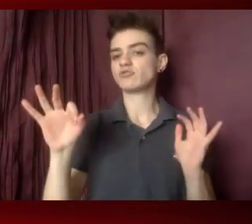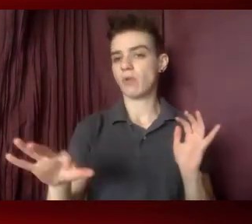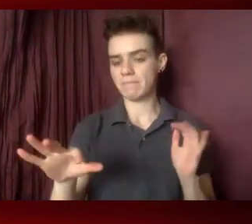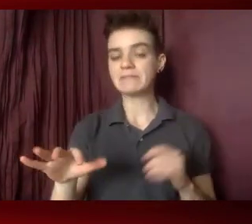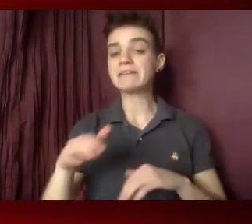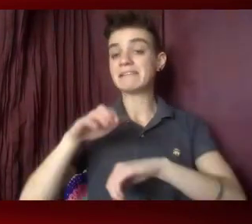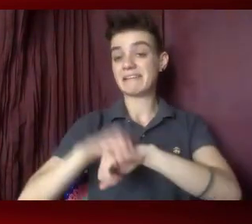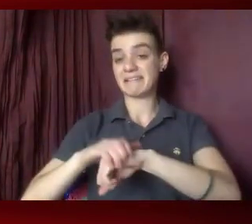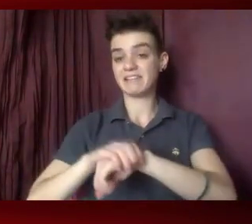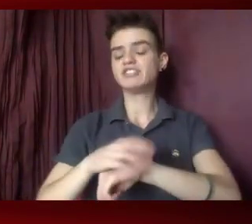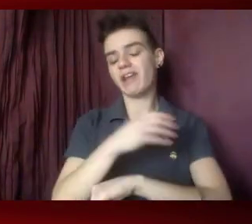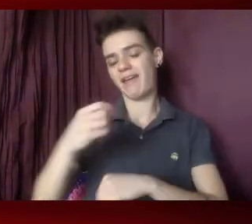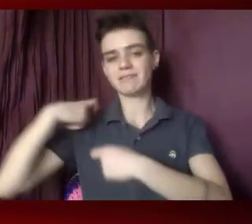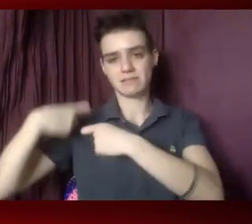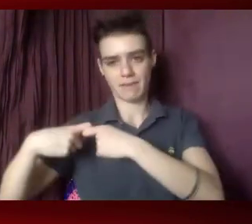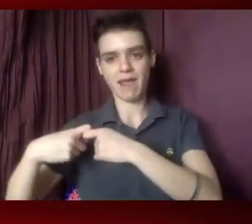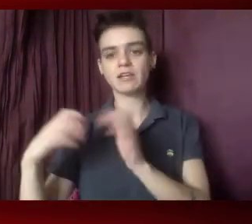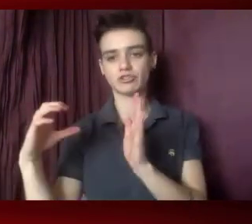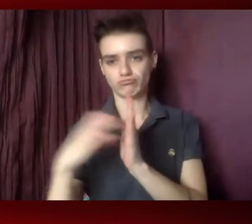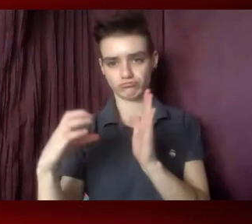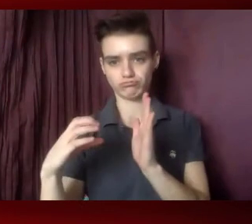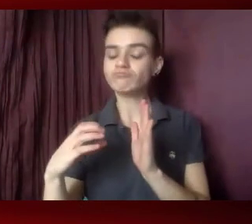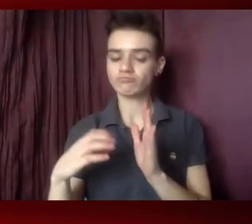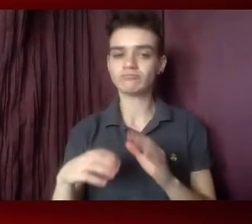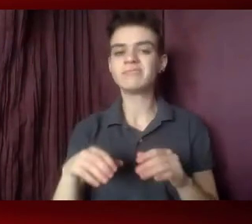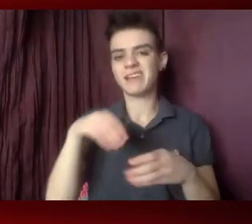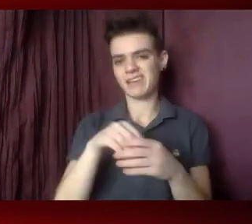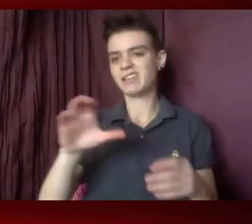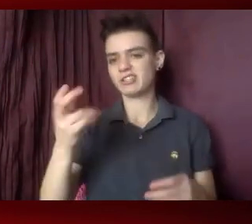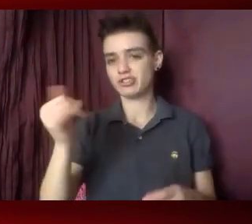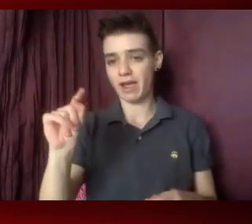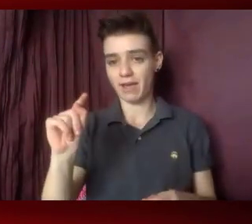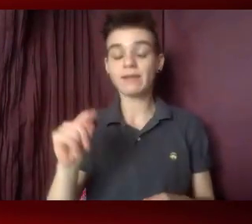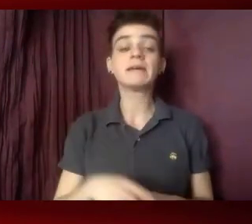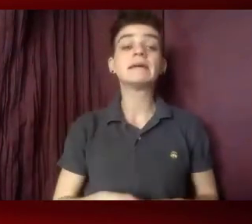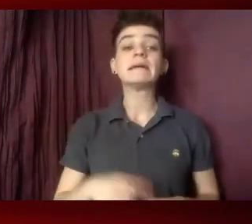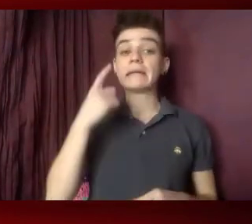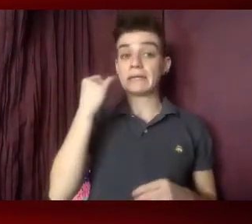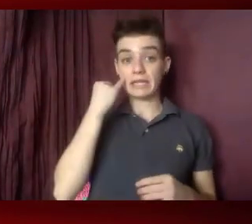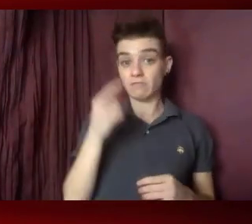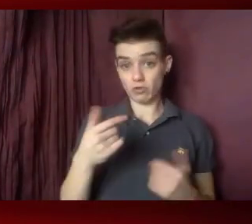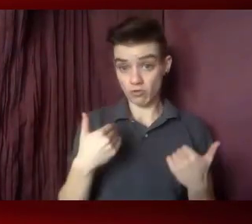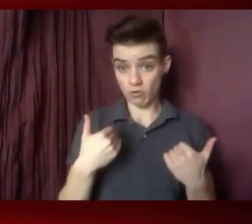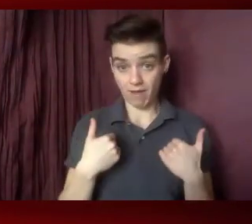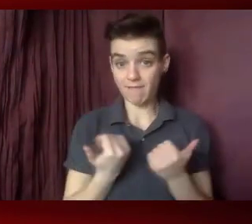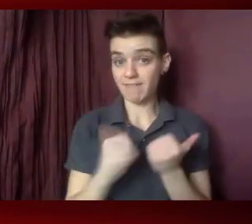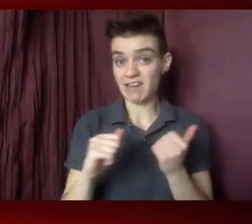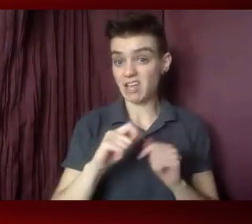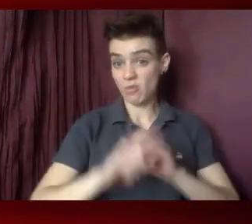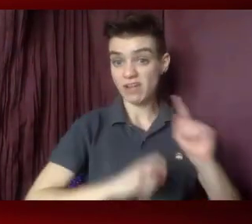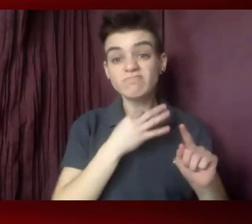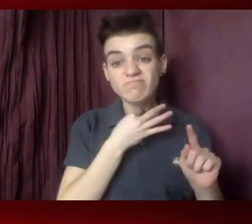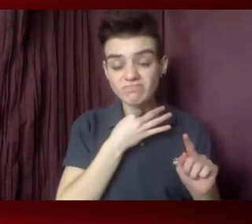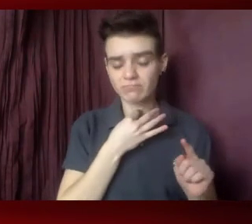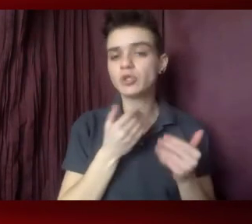briefs in the chat. And we encourage folks who have questions to use the Q and A box to ask questions.